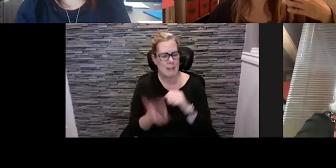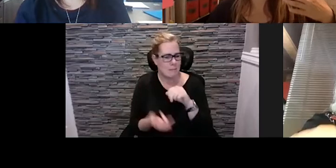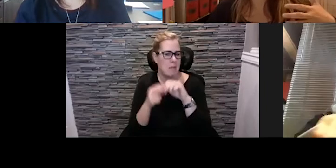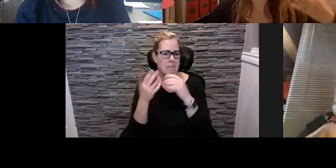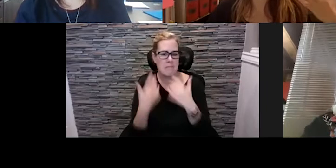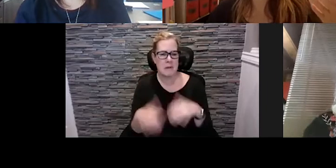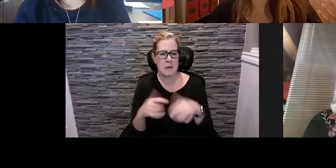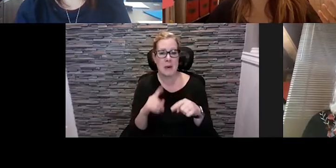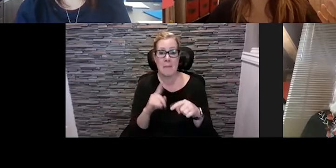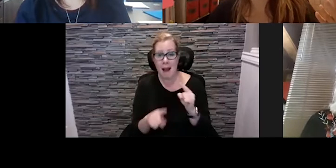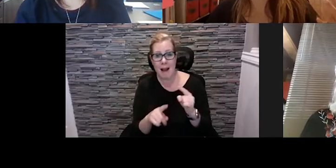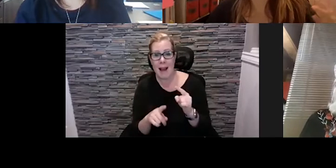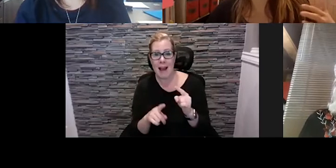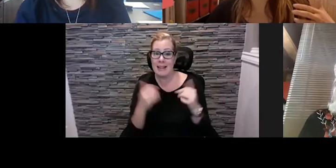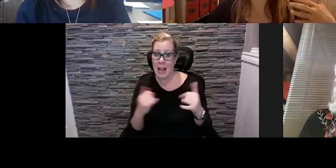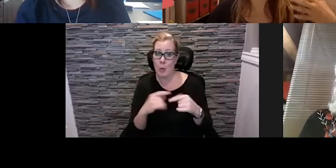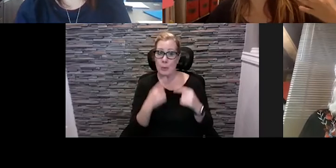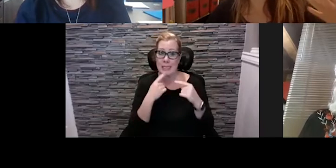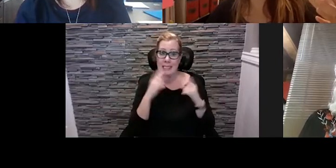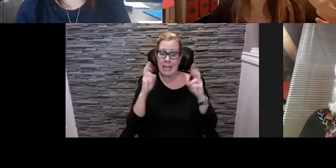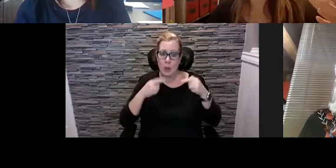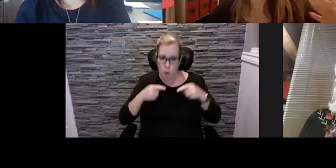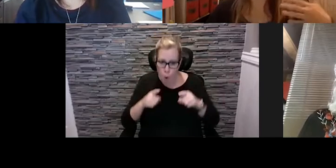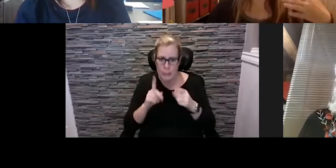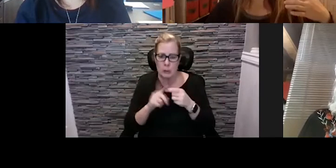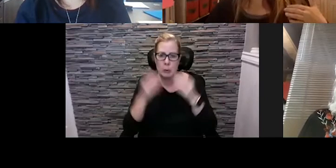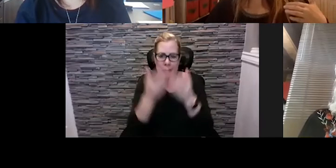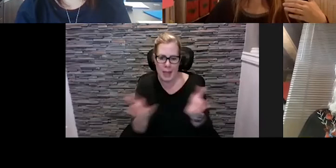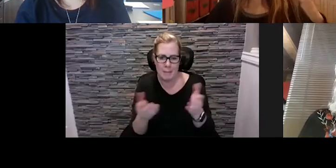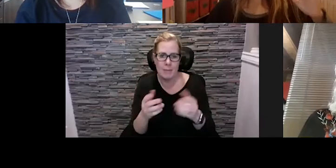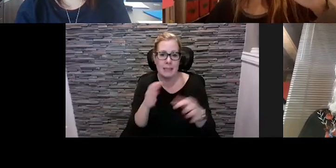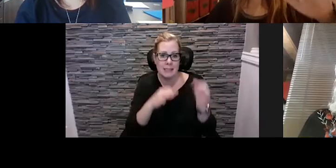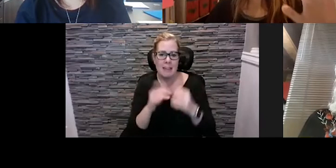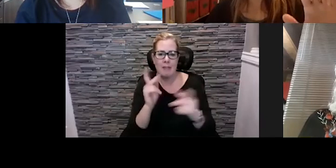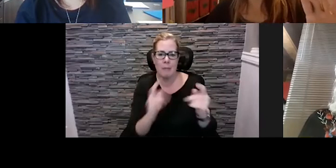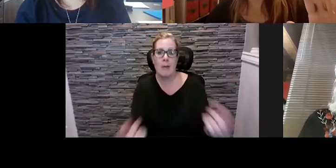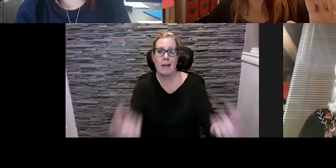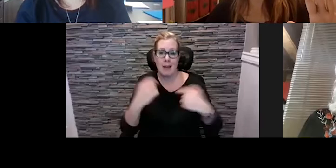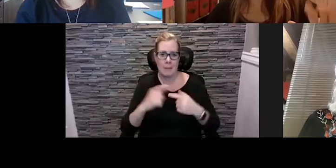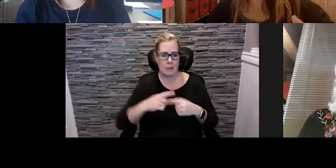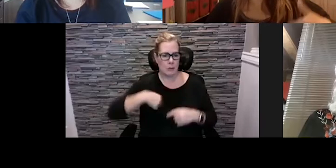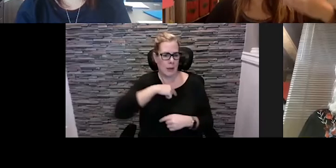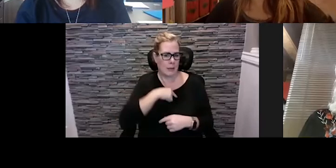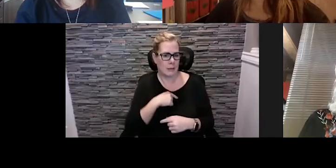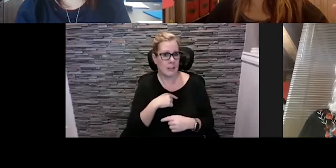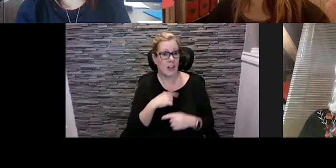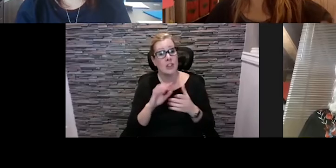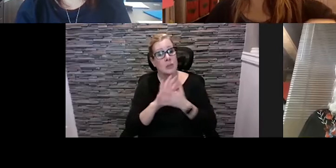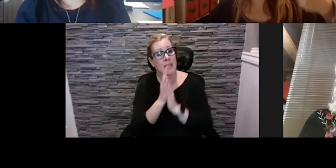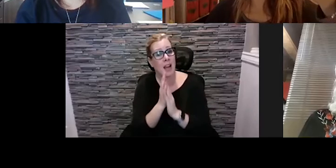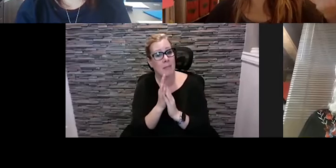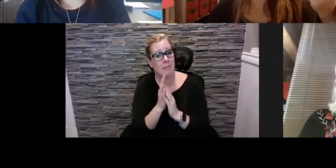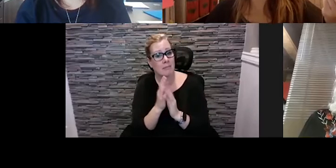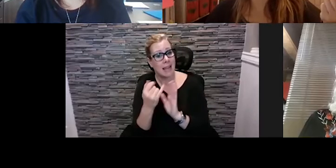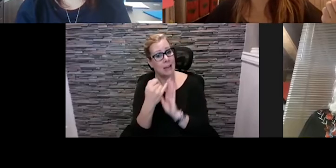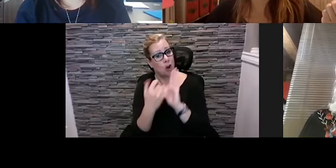it is literally and figuratively right so it might be about someone being an audience member and watching something but it could also be about